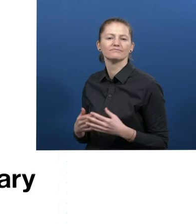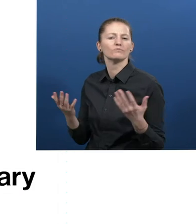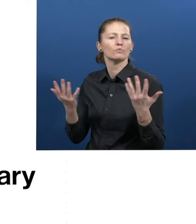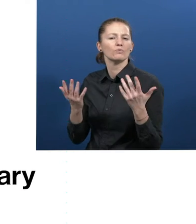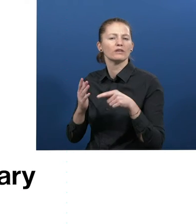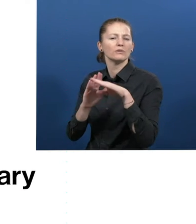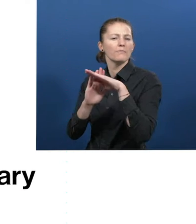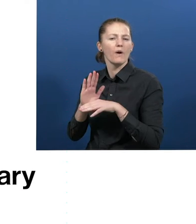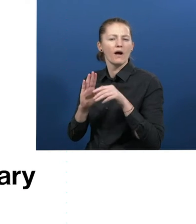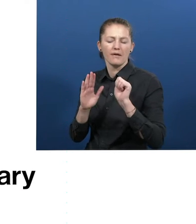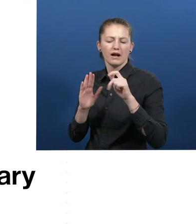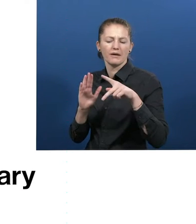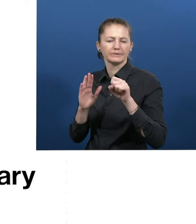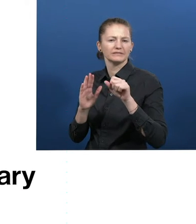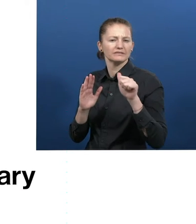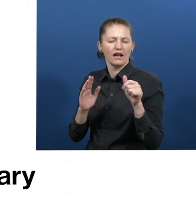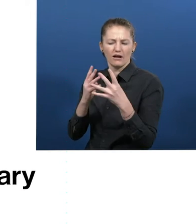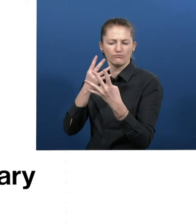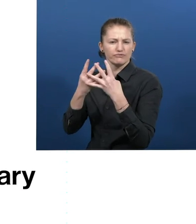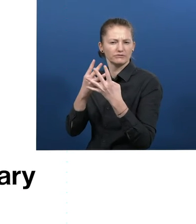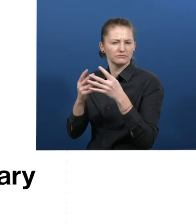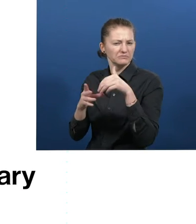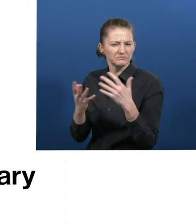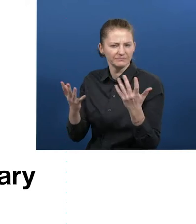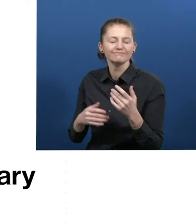What is APSA Penitentiary Program about?